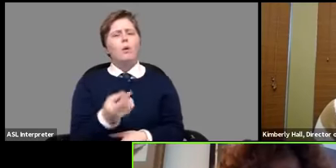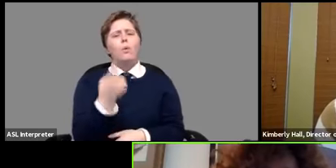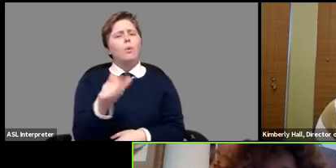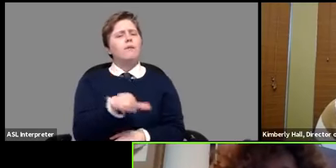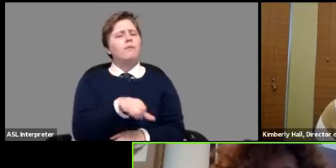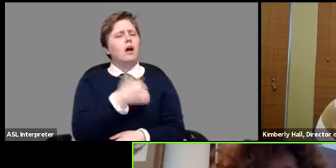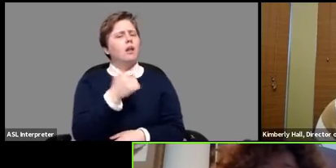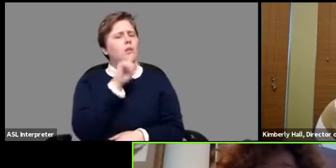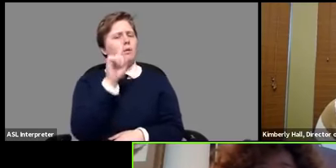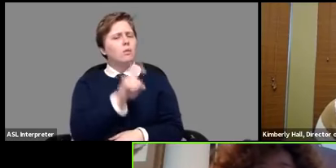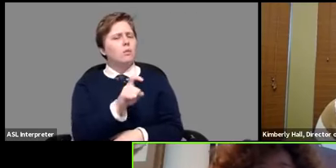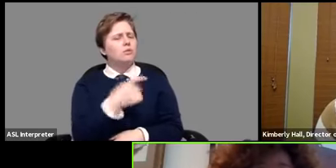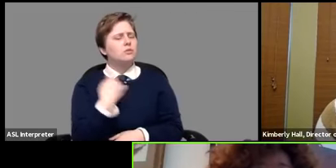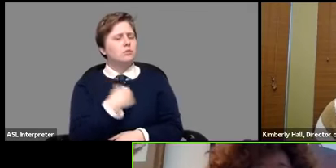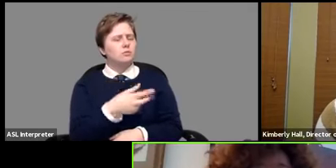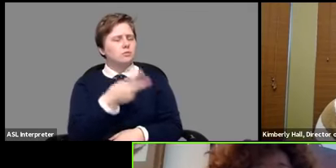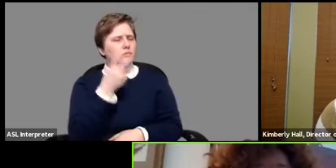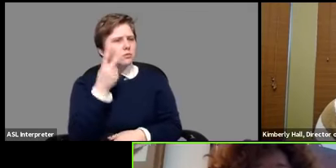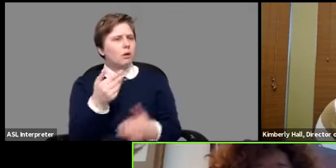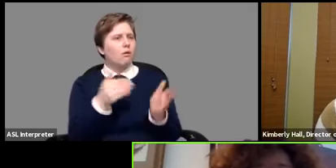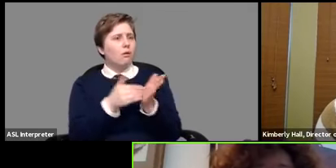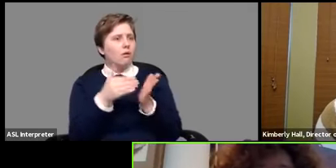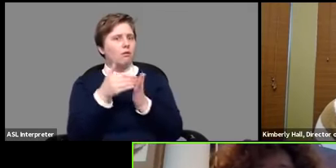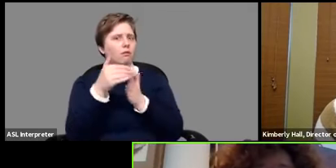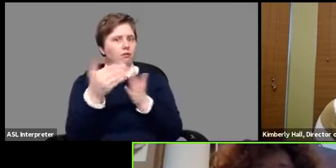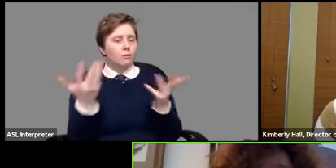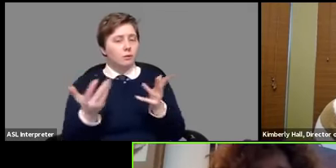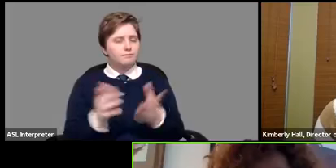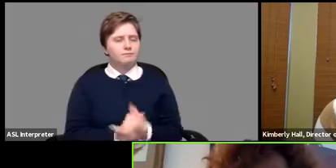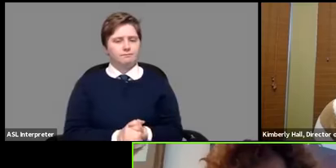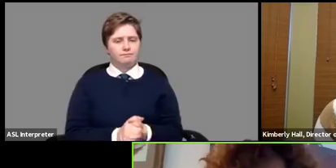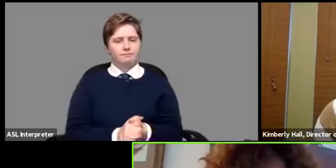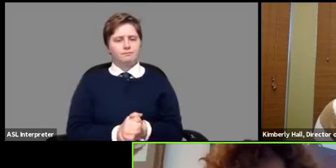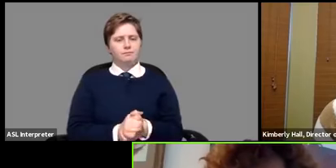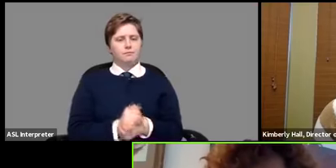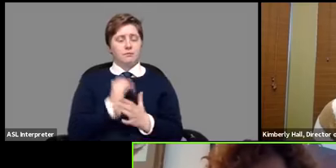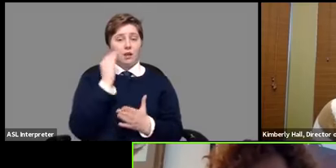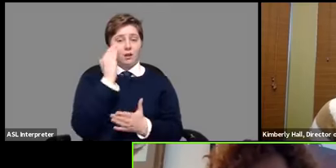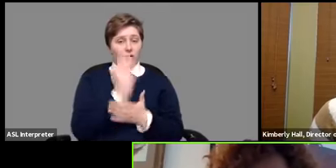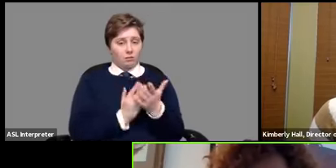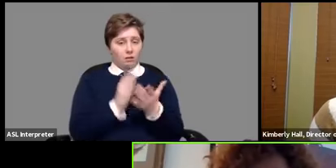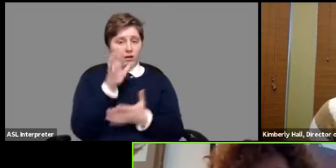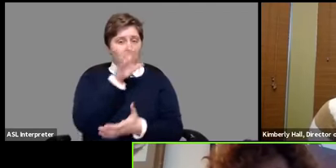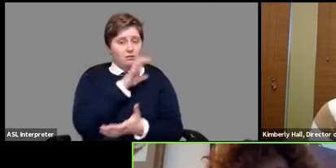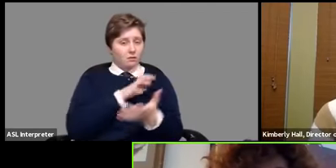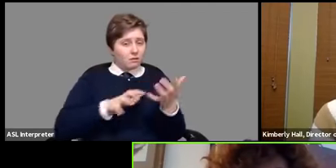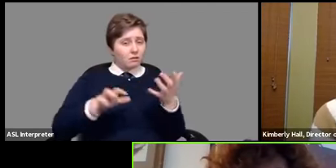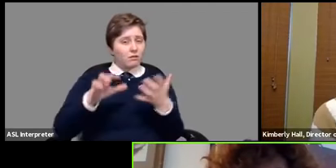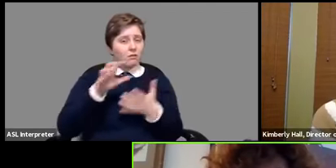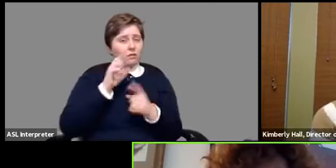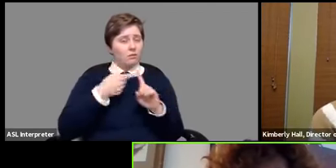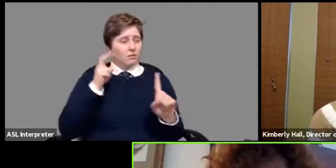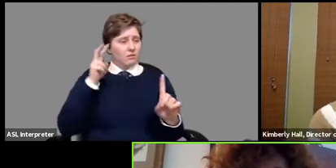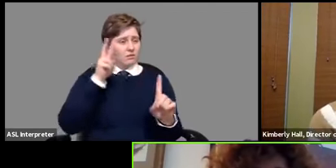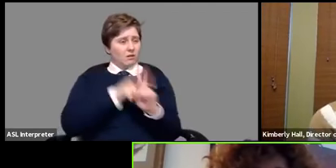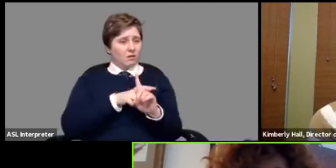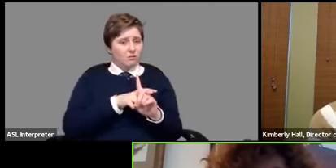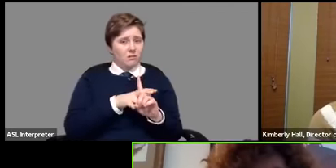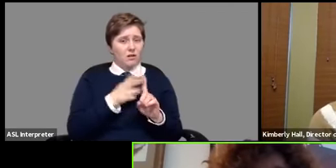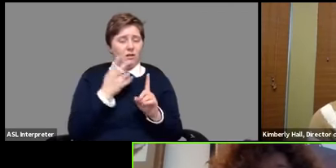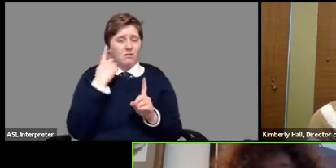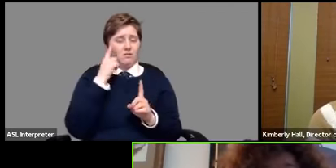questions that we hear um an awful lot is that part of the confusion when you're applying for